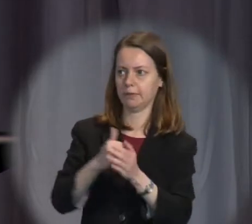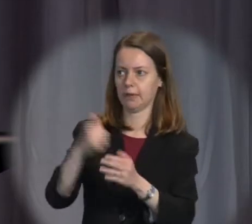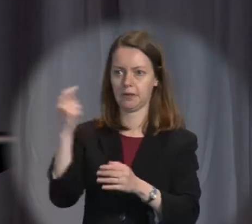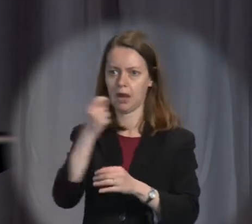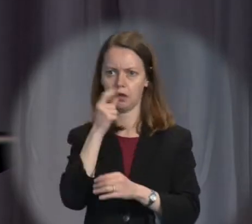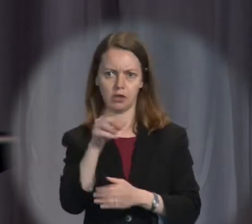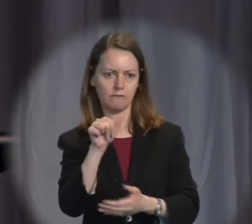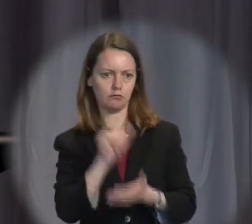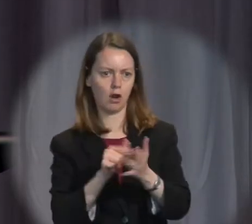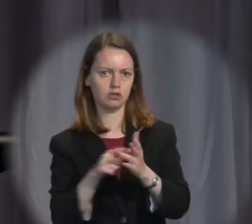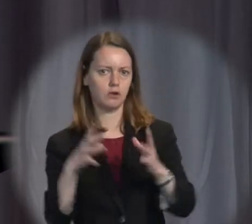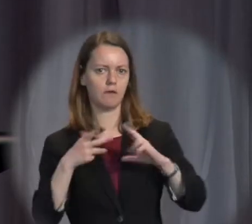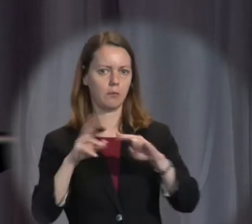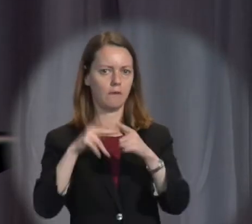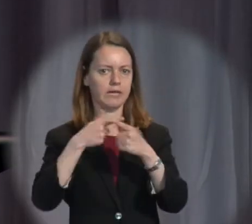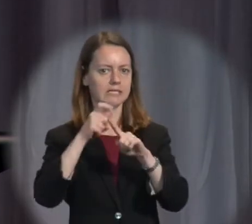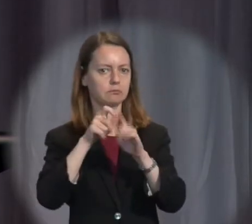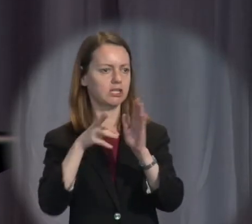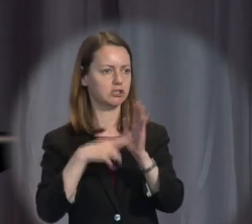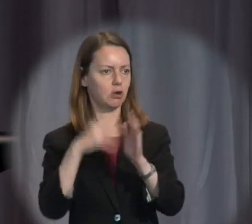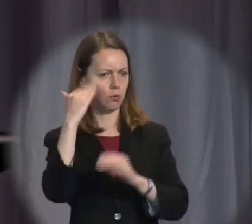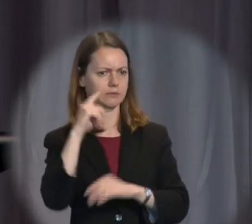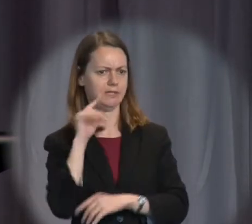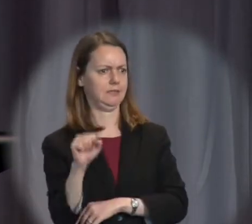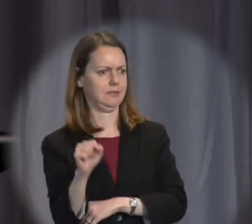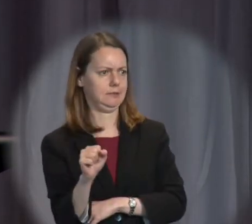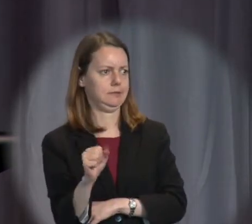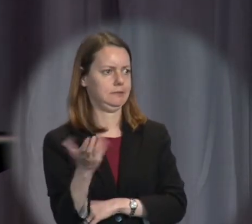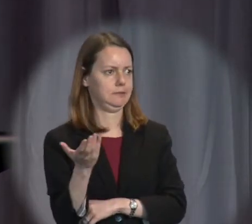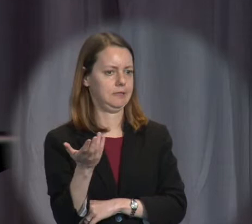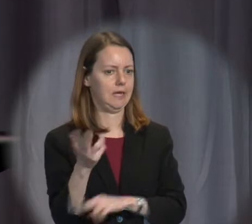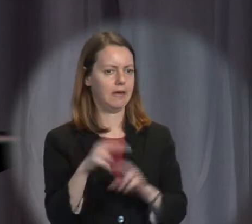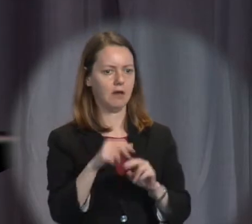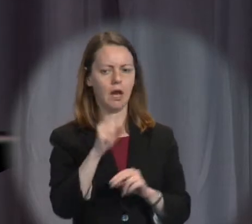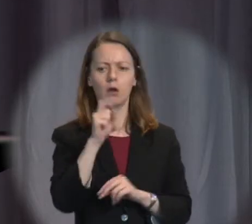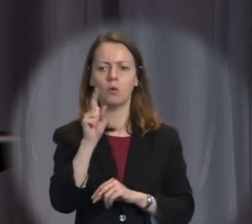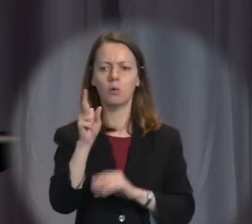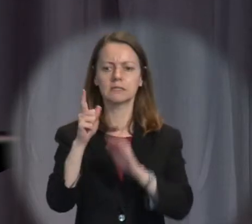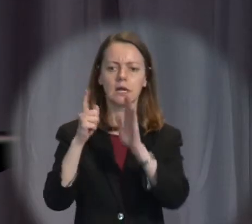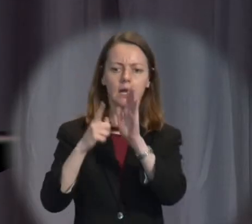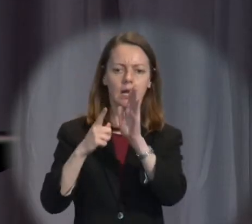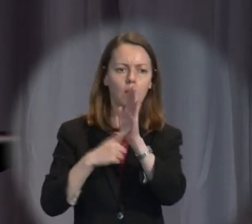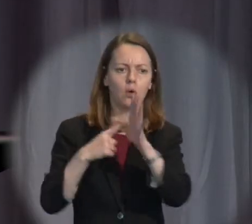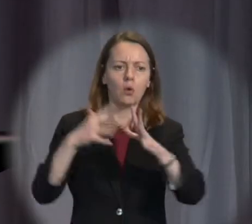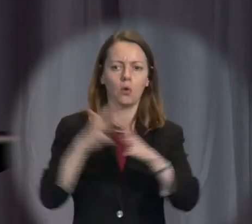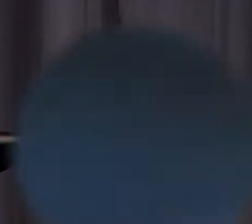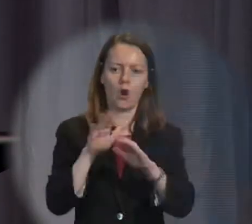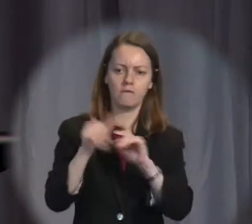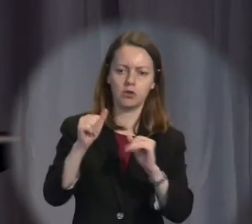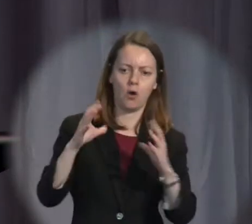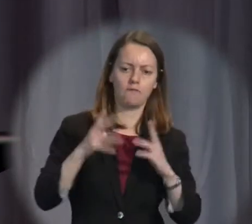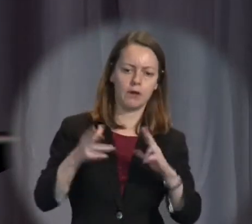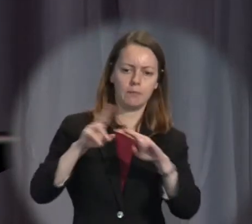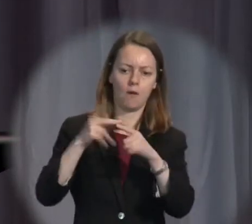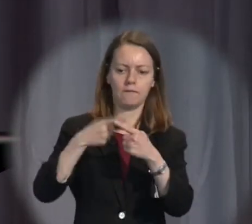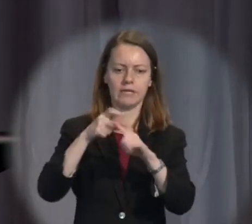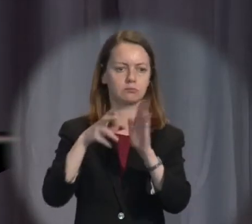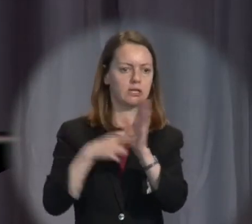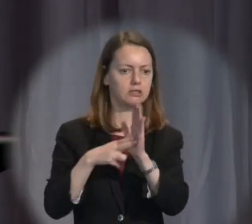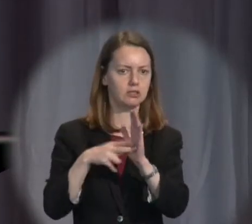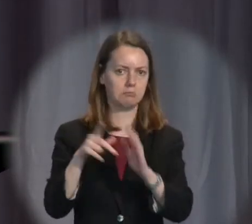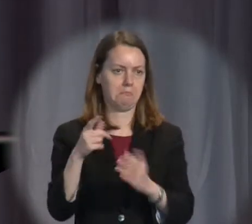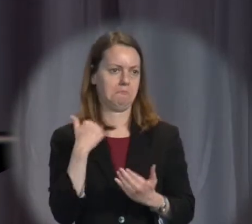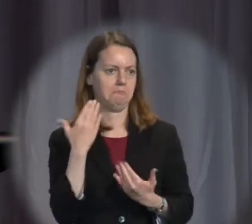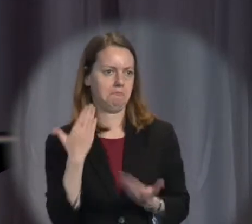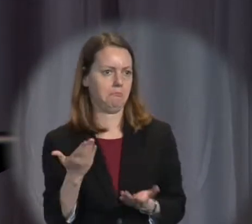does she have a right to freedom of expression? She'll say, of course she does. If you ask her what the legal foundation for that right is, she won't know. But for